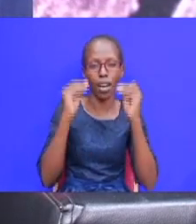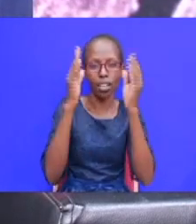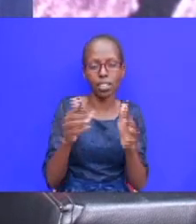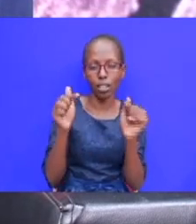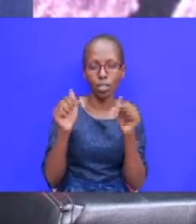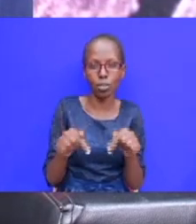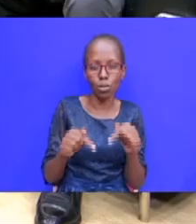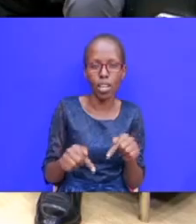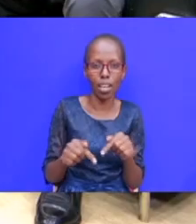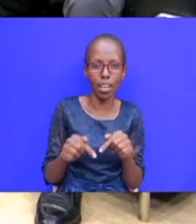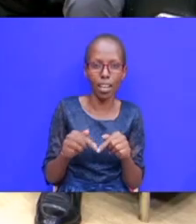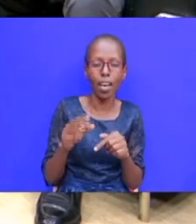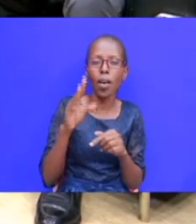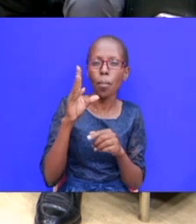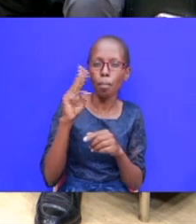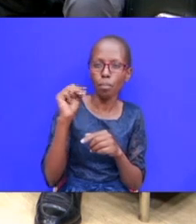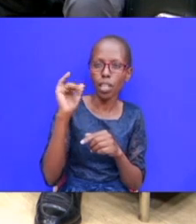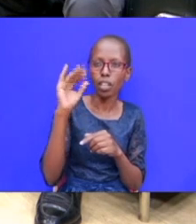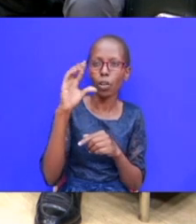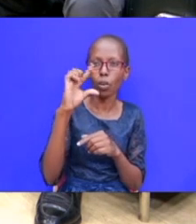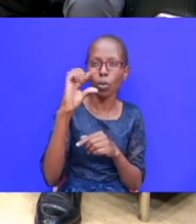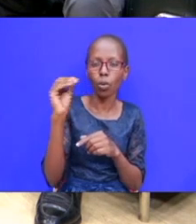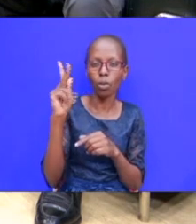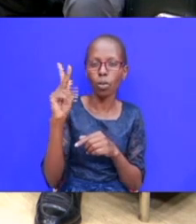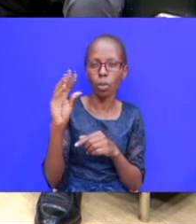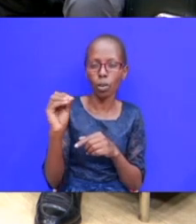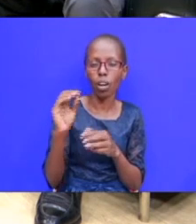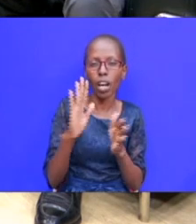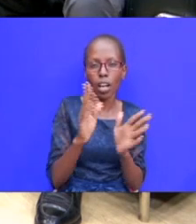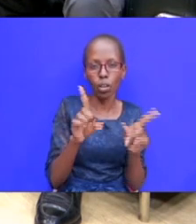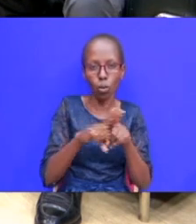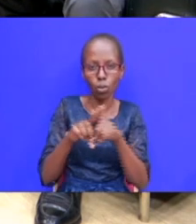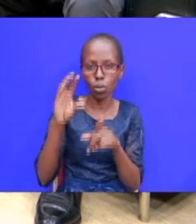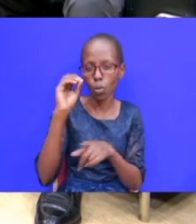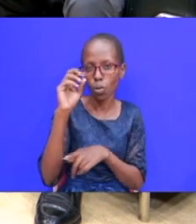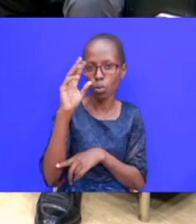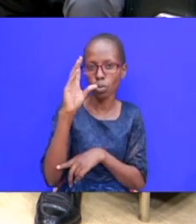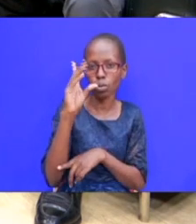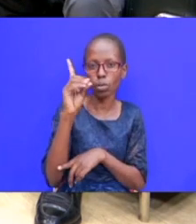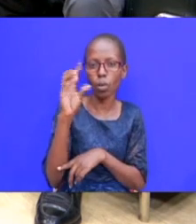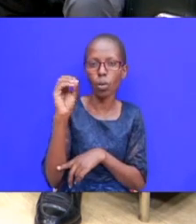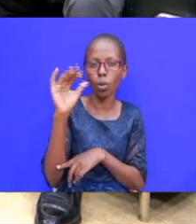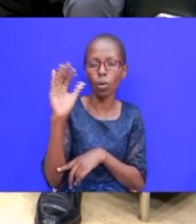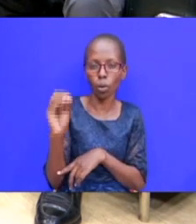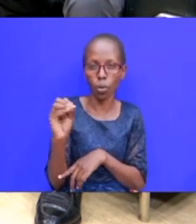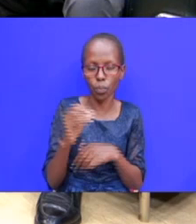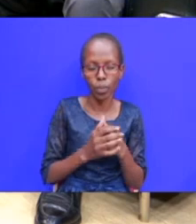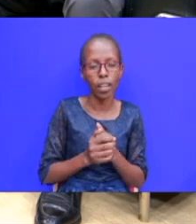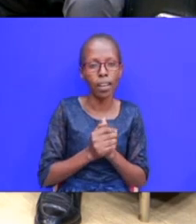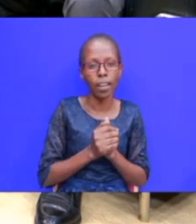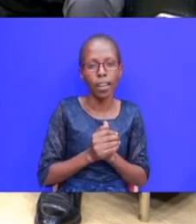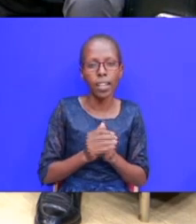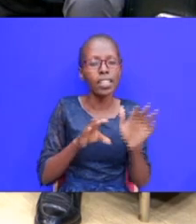roland migok and uh laudo who will uh help us to decipher more i will read chapter